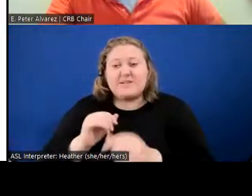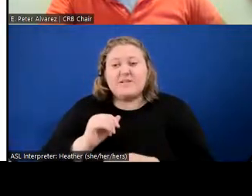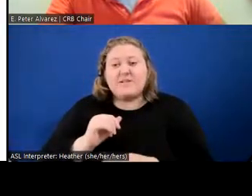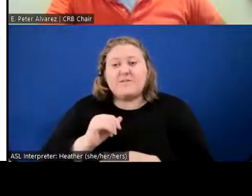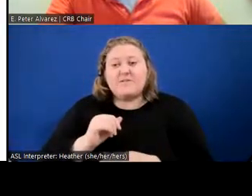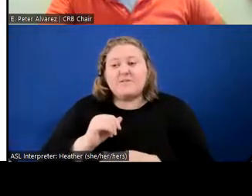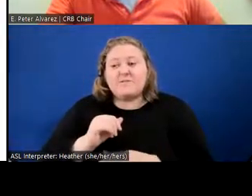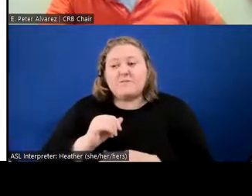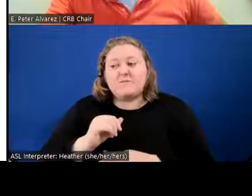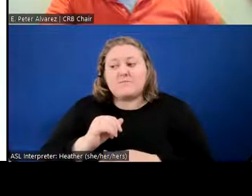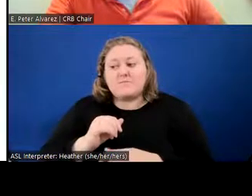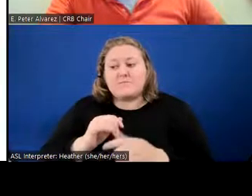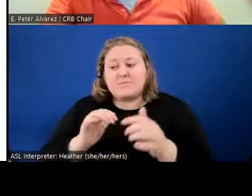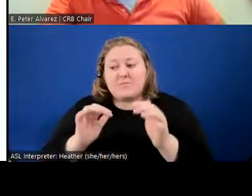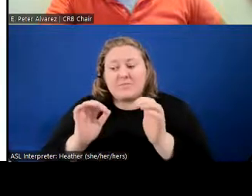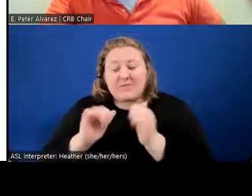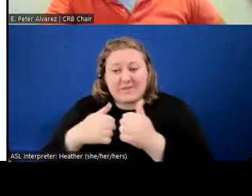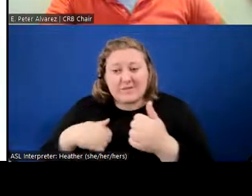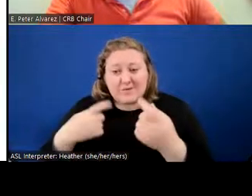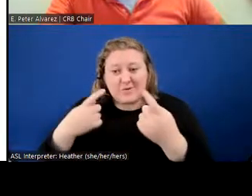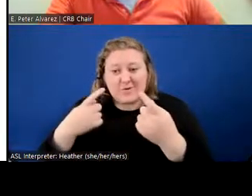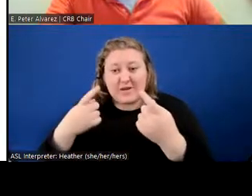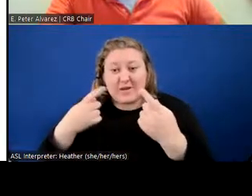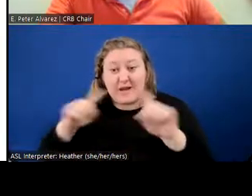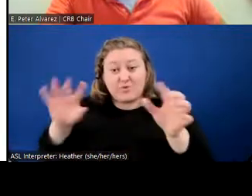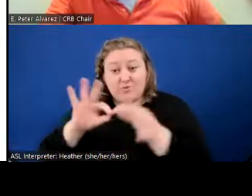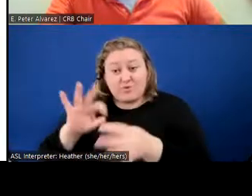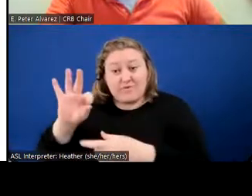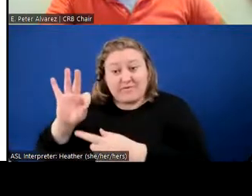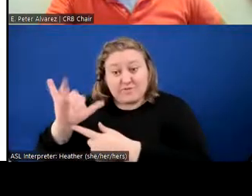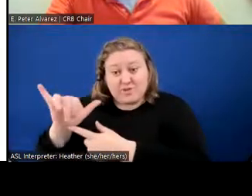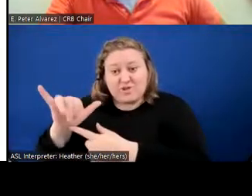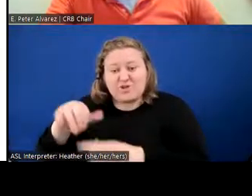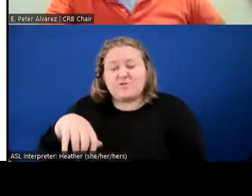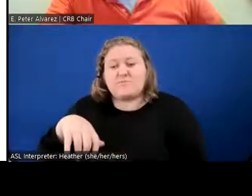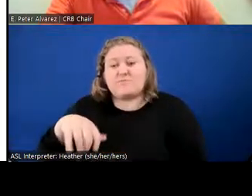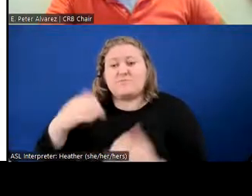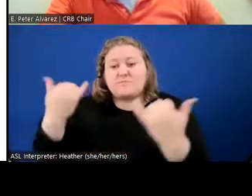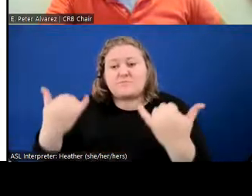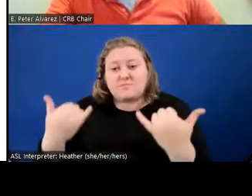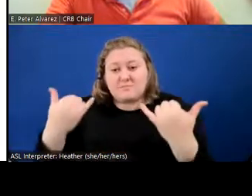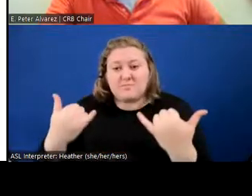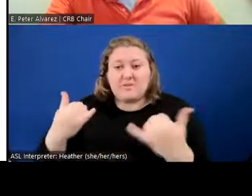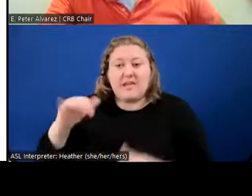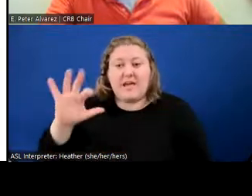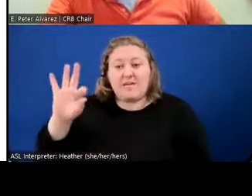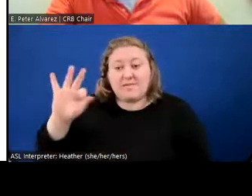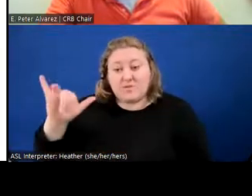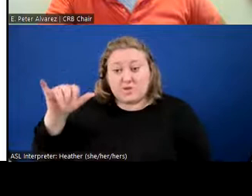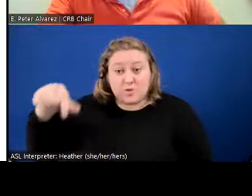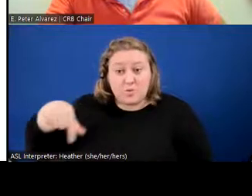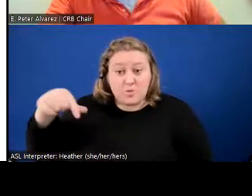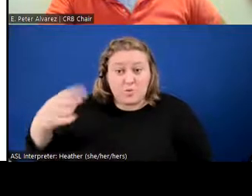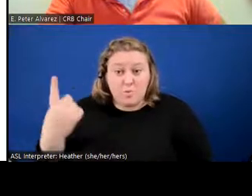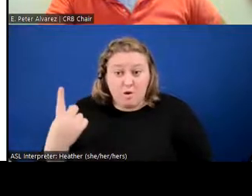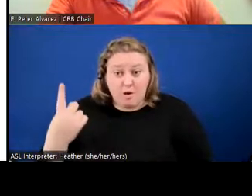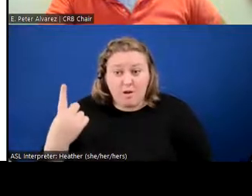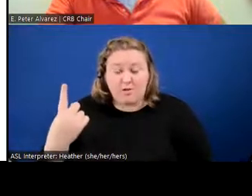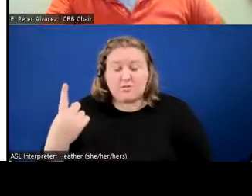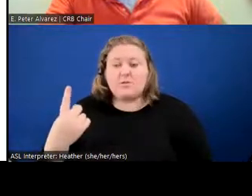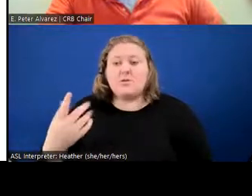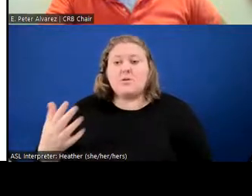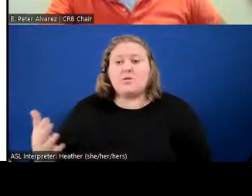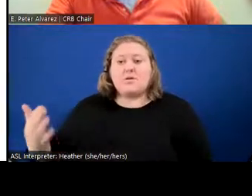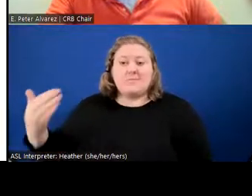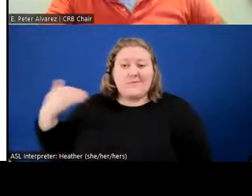How we were doing our quarters are now switching over to fiscal year so that we are now in fiscal year quarter one. Before, we were just doing